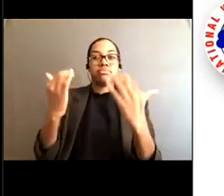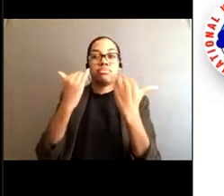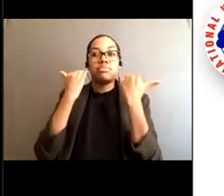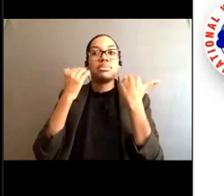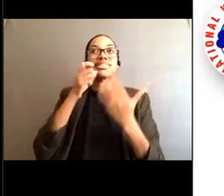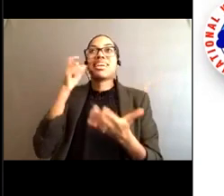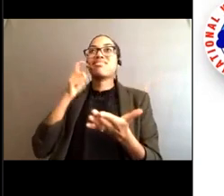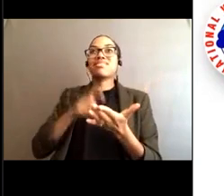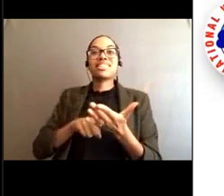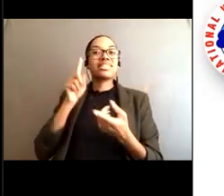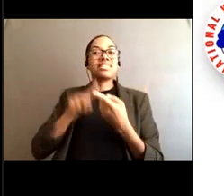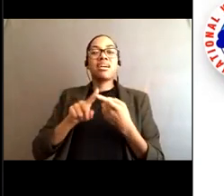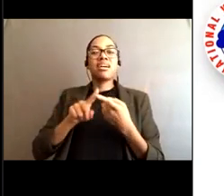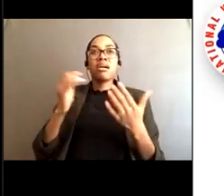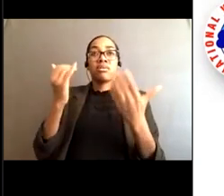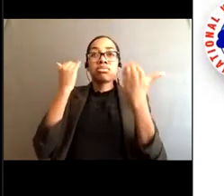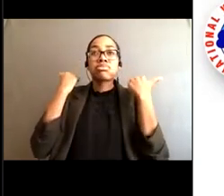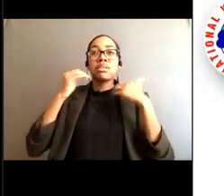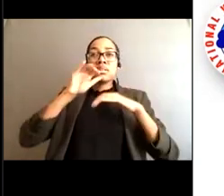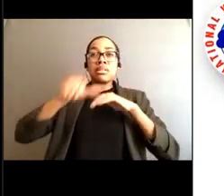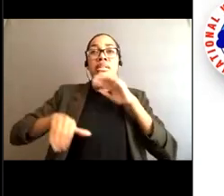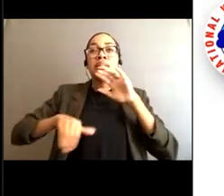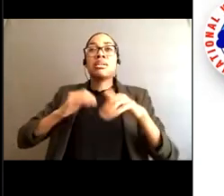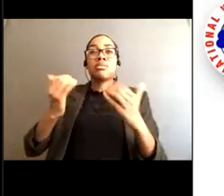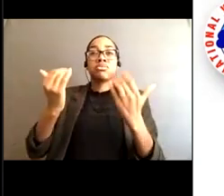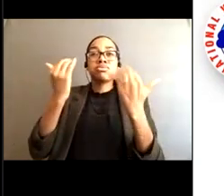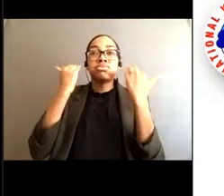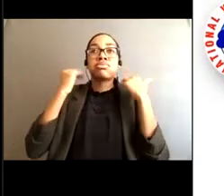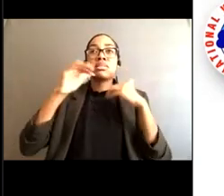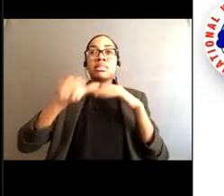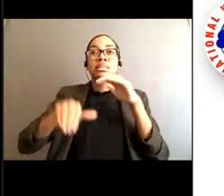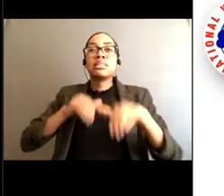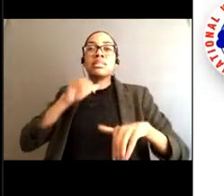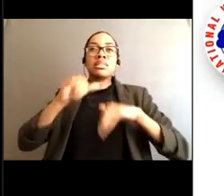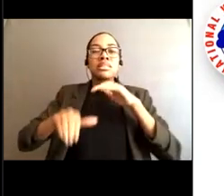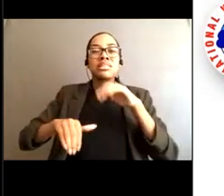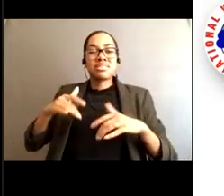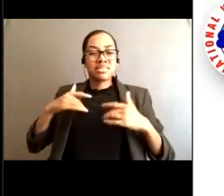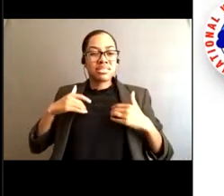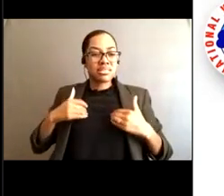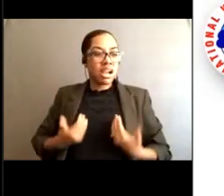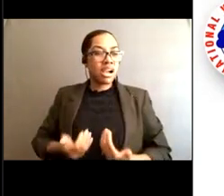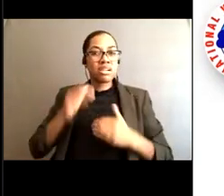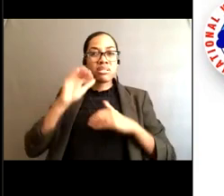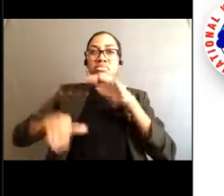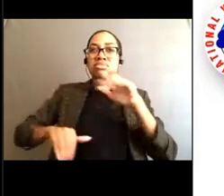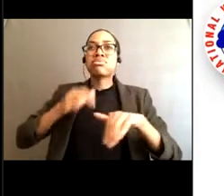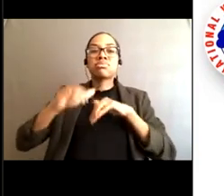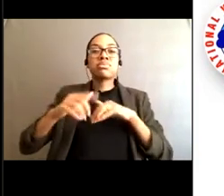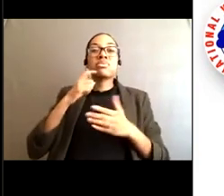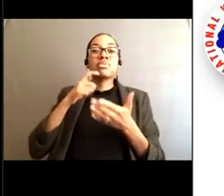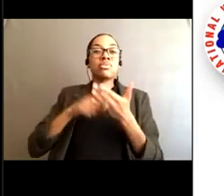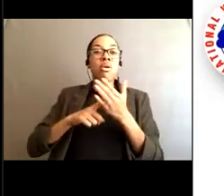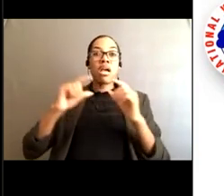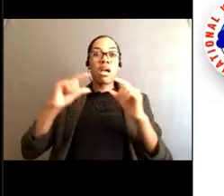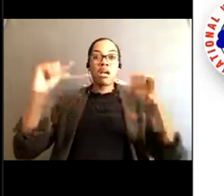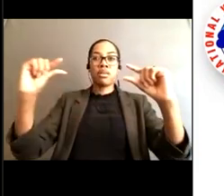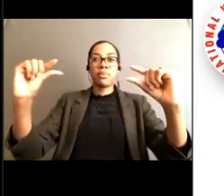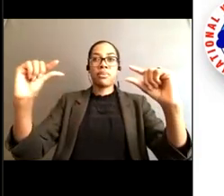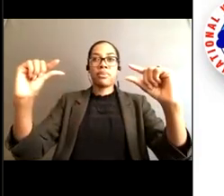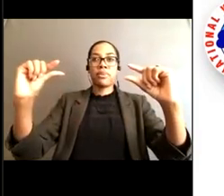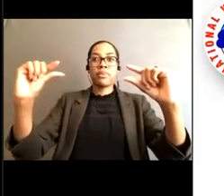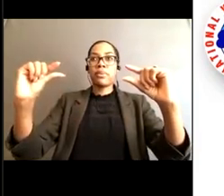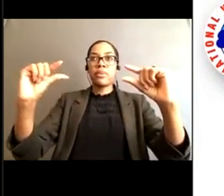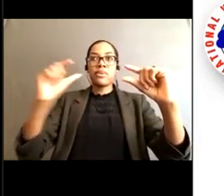until they start feeling very tired and probably realize they're not moving anywhere. So the best option is not